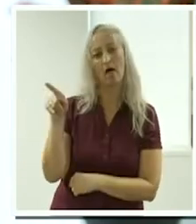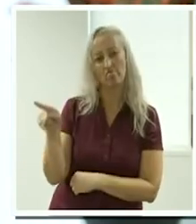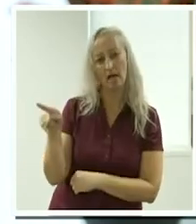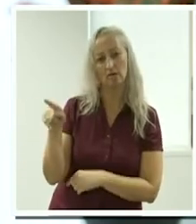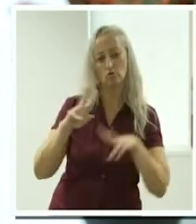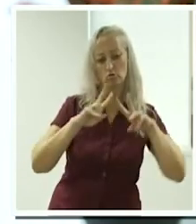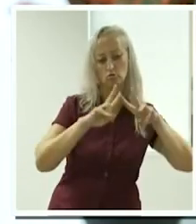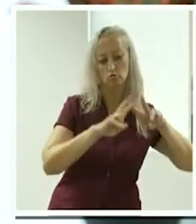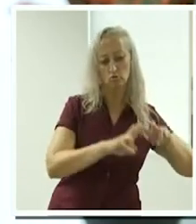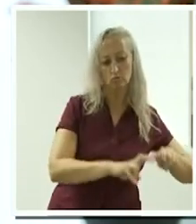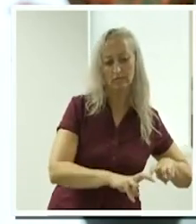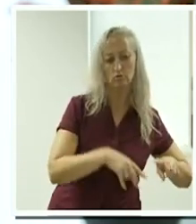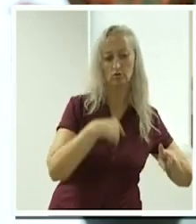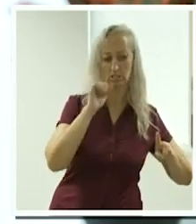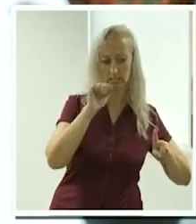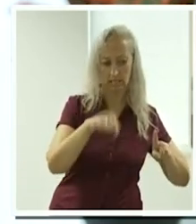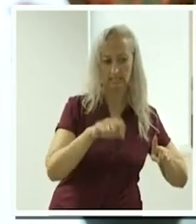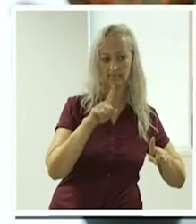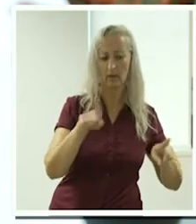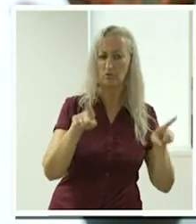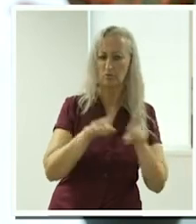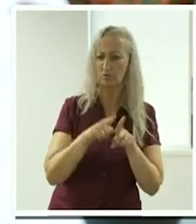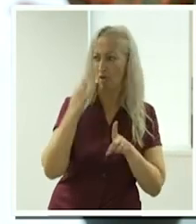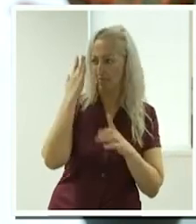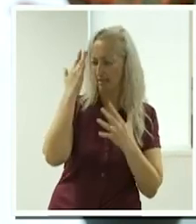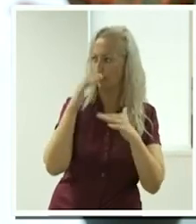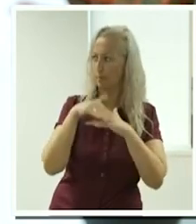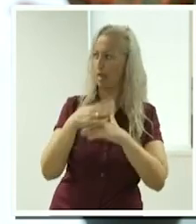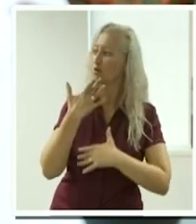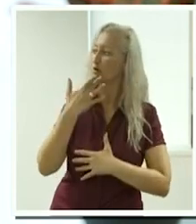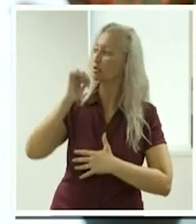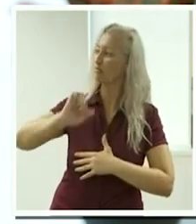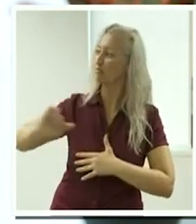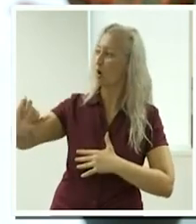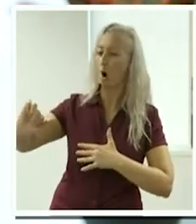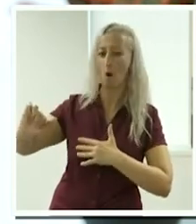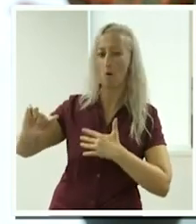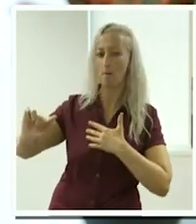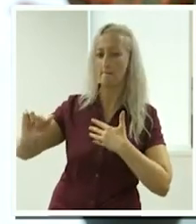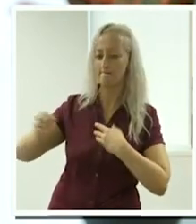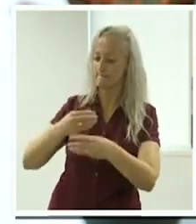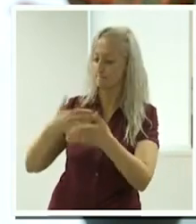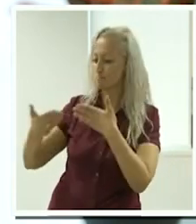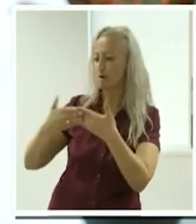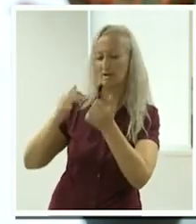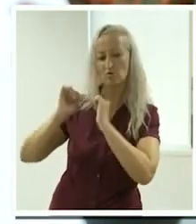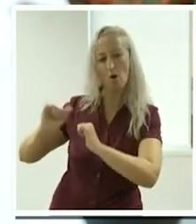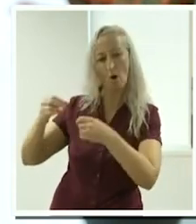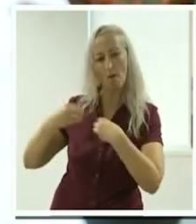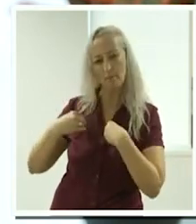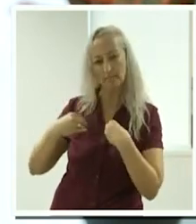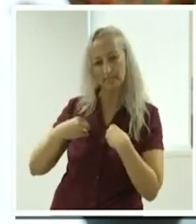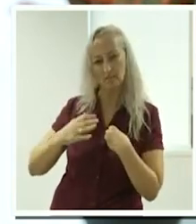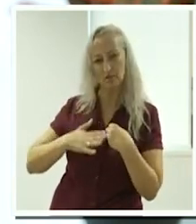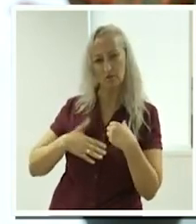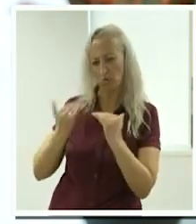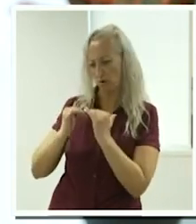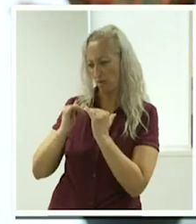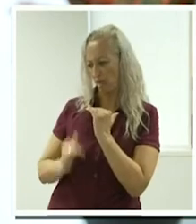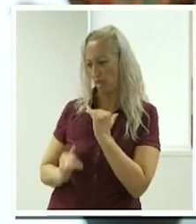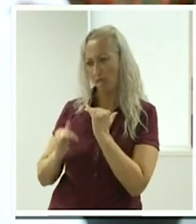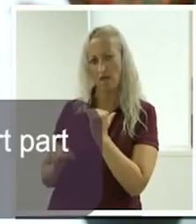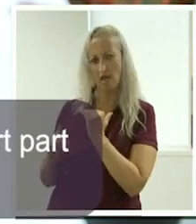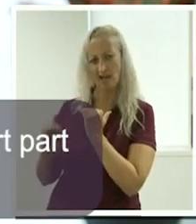your research there but also think about um the costs of running your own business and make sure you're valuing yourself and the services uh you're delivering